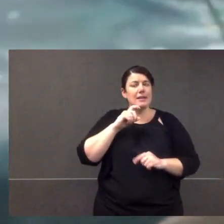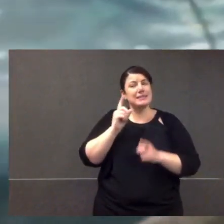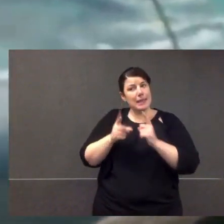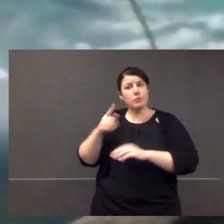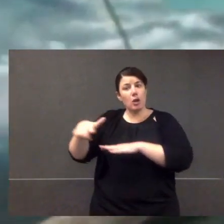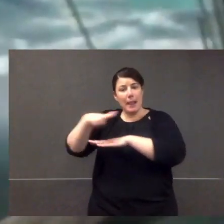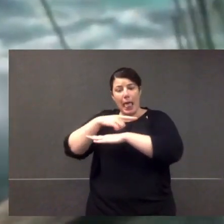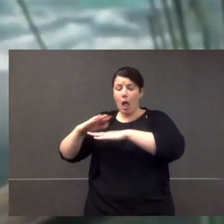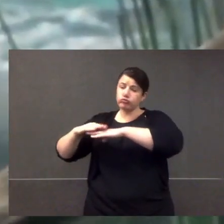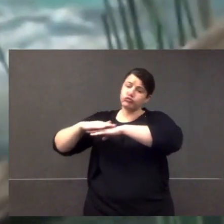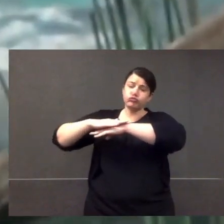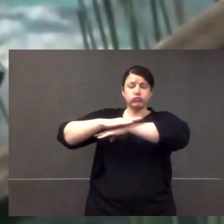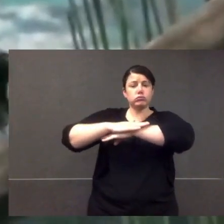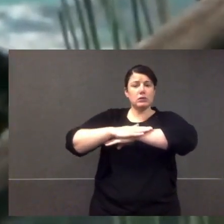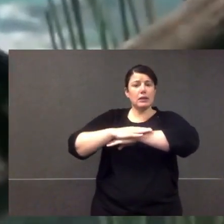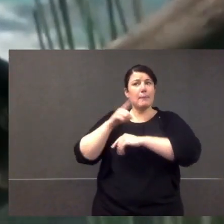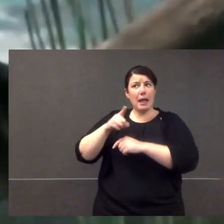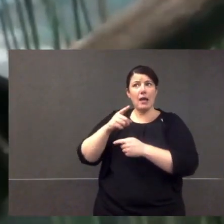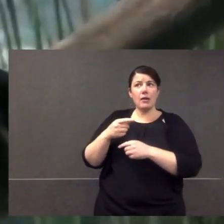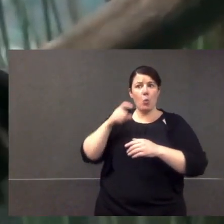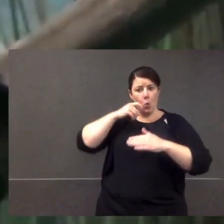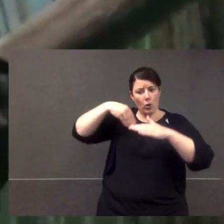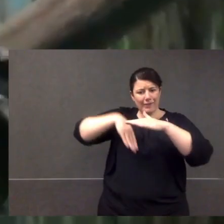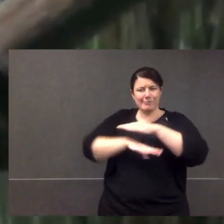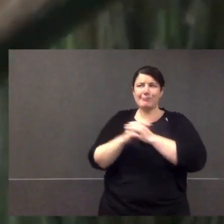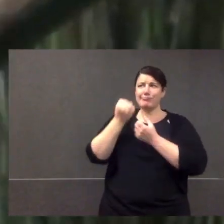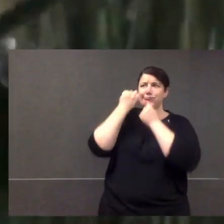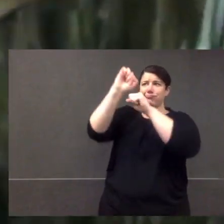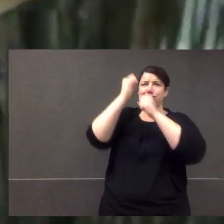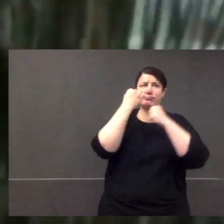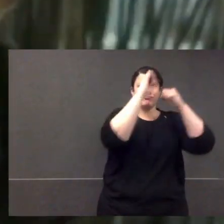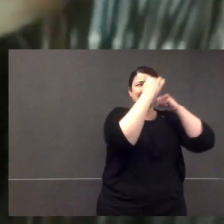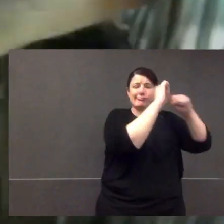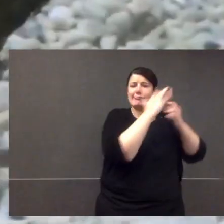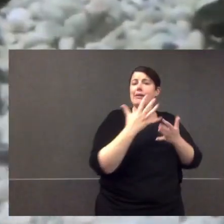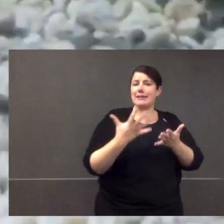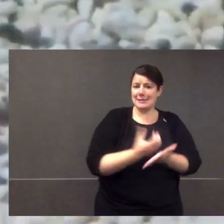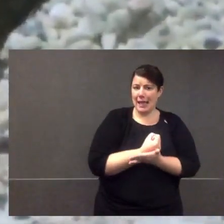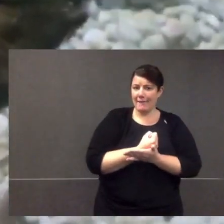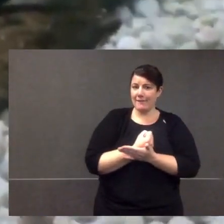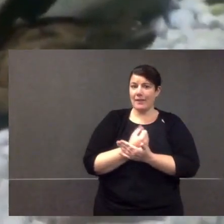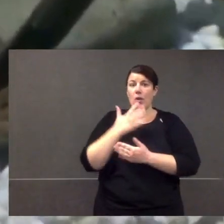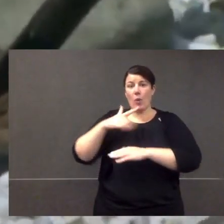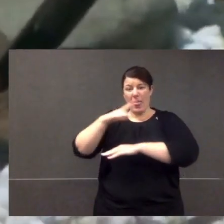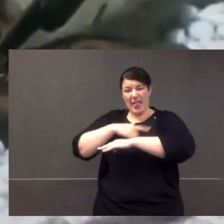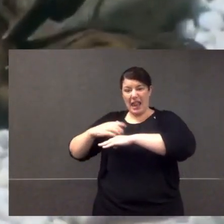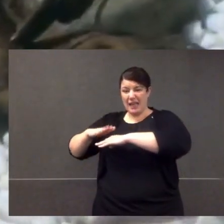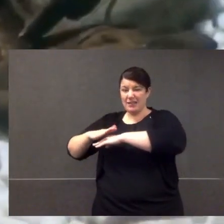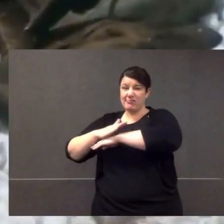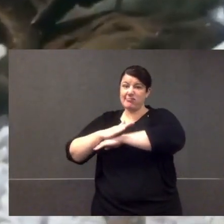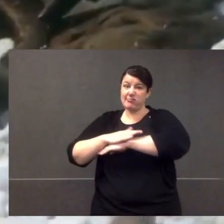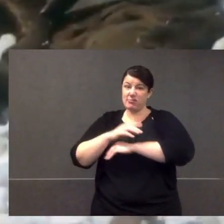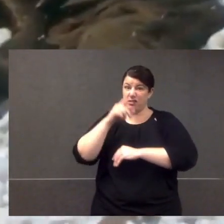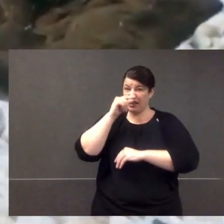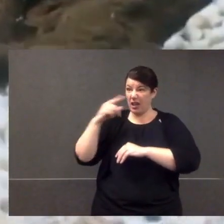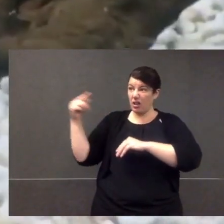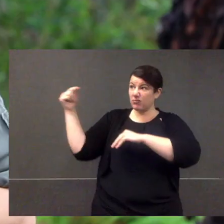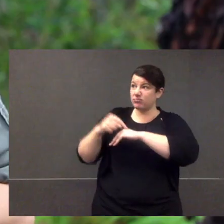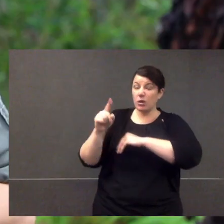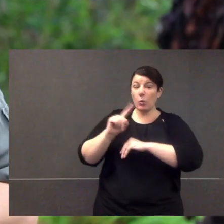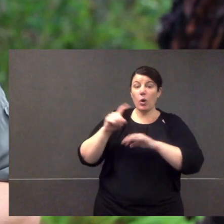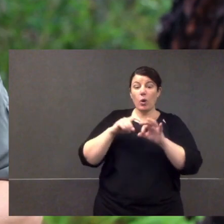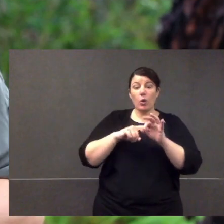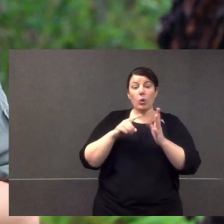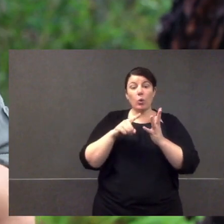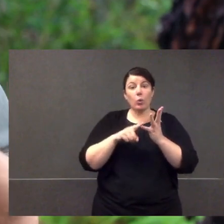about always in the water. They can walk across land, but they come into the water to feed. And they're pretty safe from predators when they're under the water. When they come